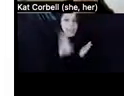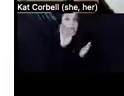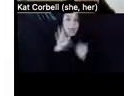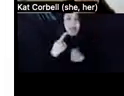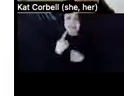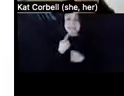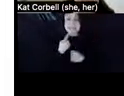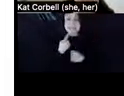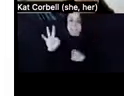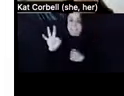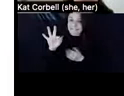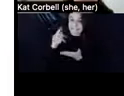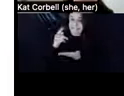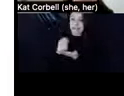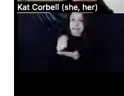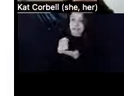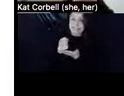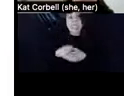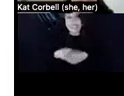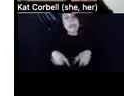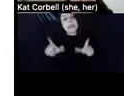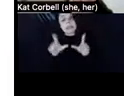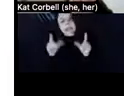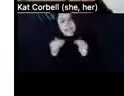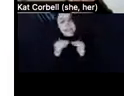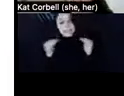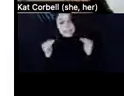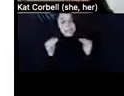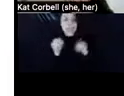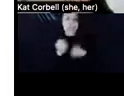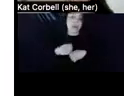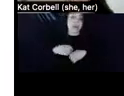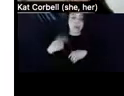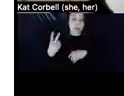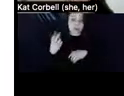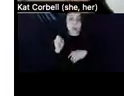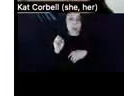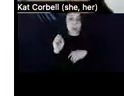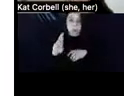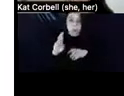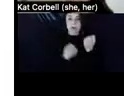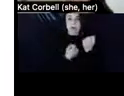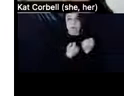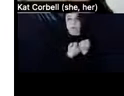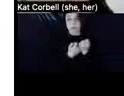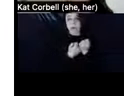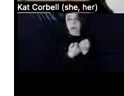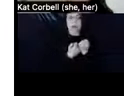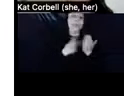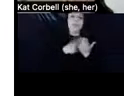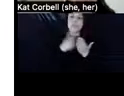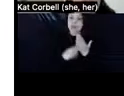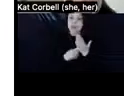licensed tier two or a supported program, which is also known as permanence. Um,